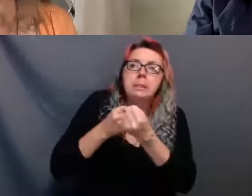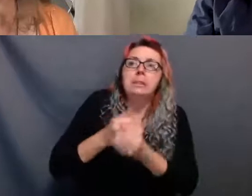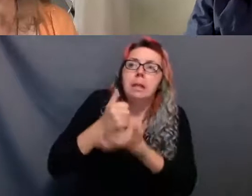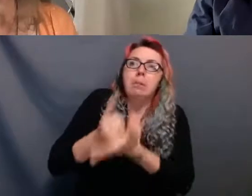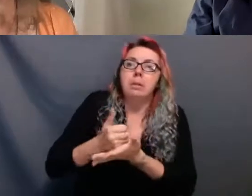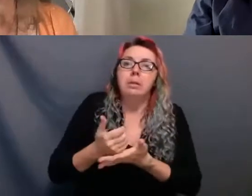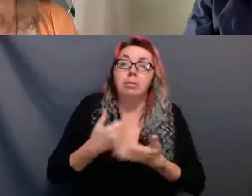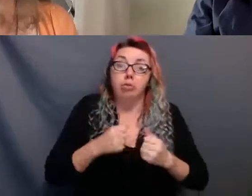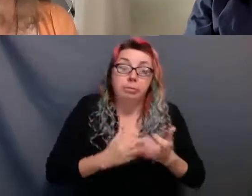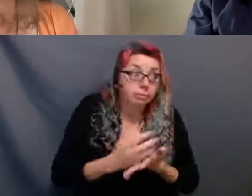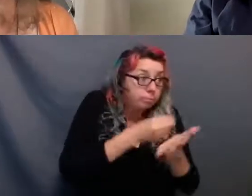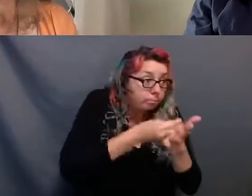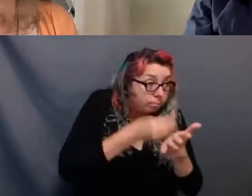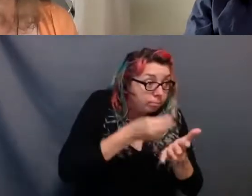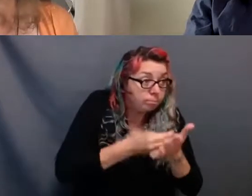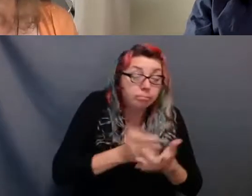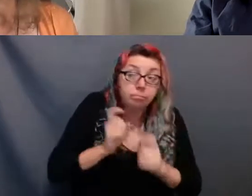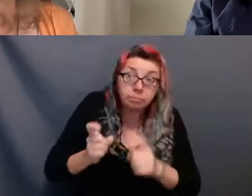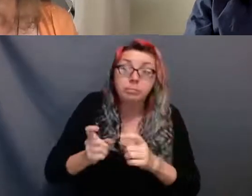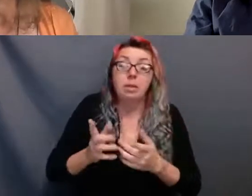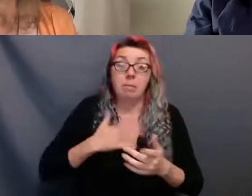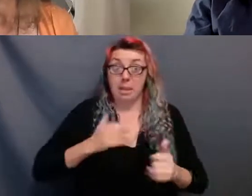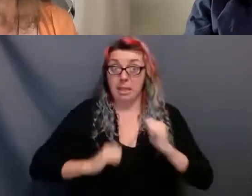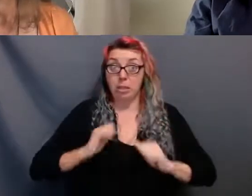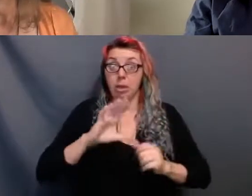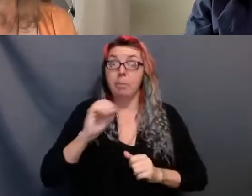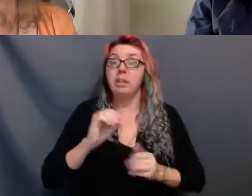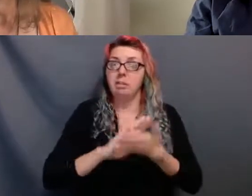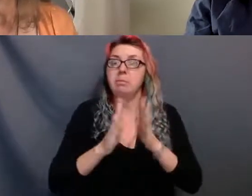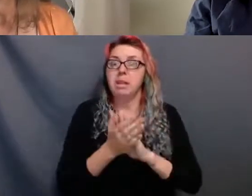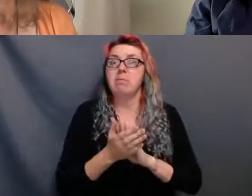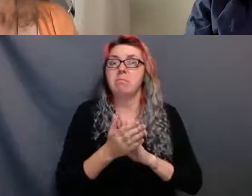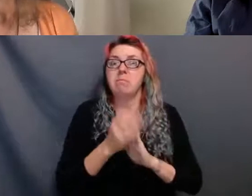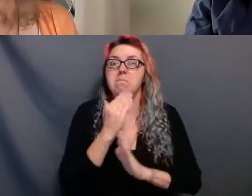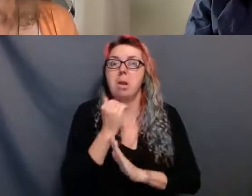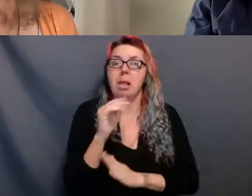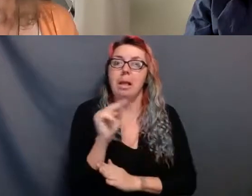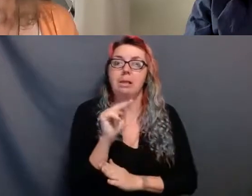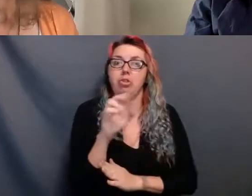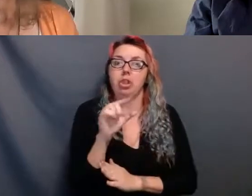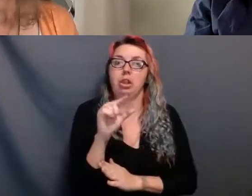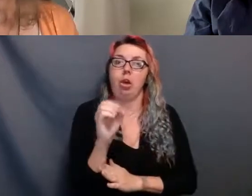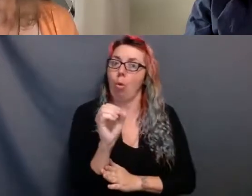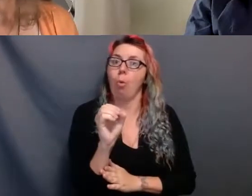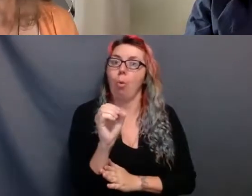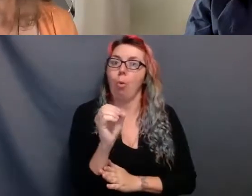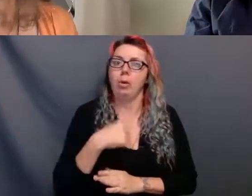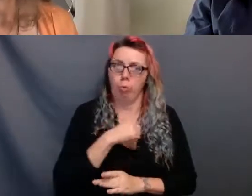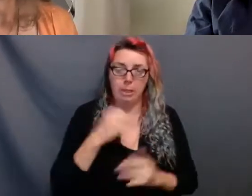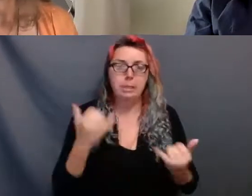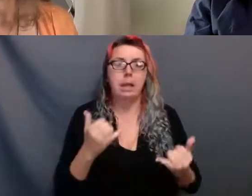can. We've turned my little theatre company into a micro-NGO, organising and delivering donations